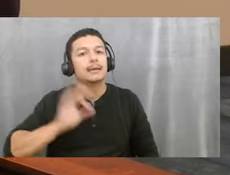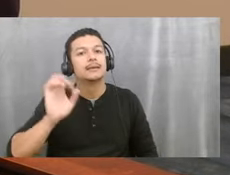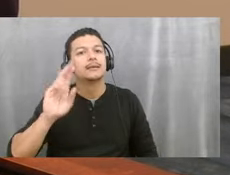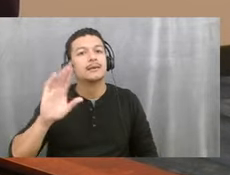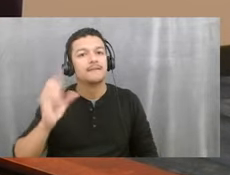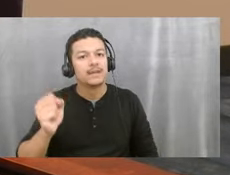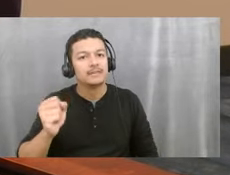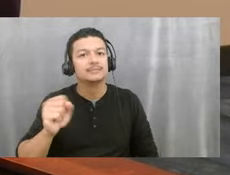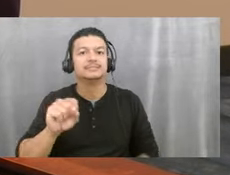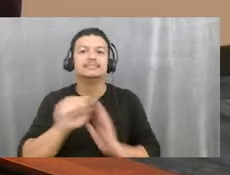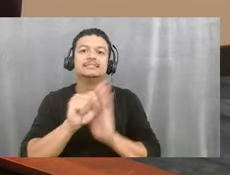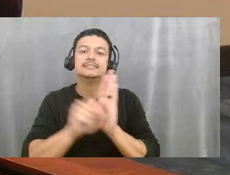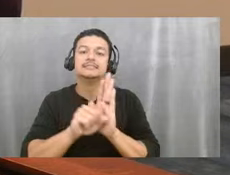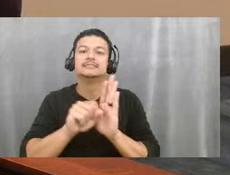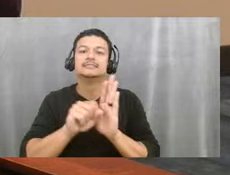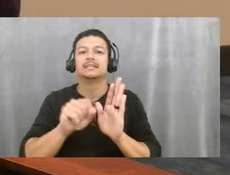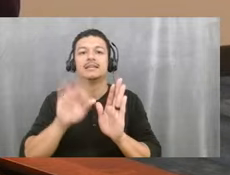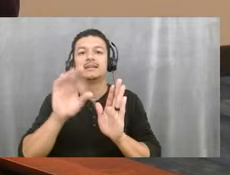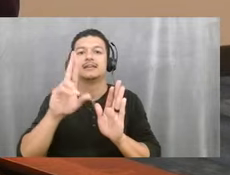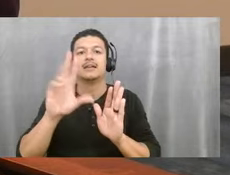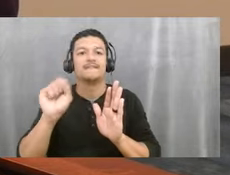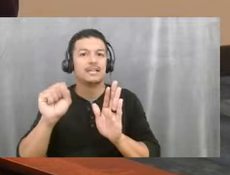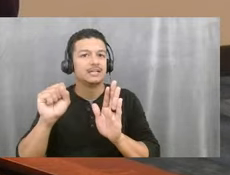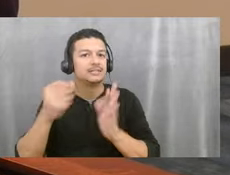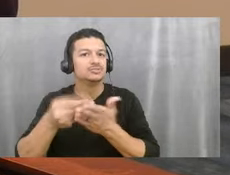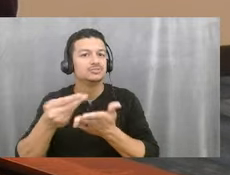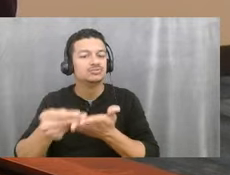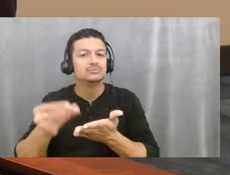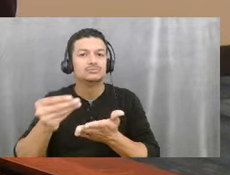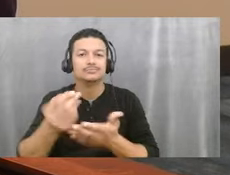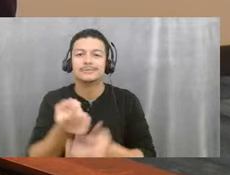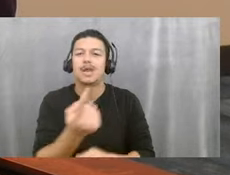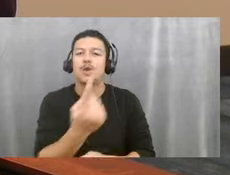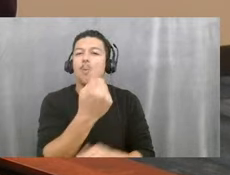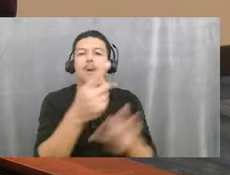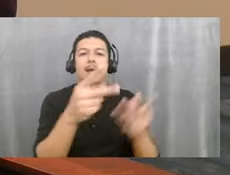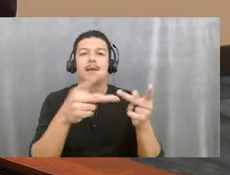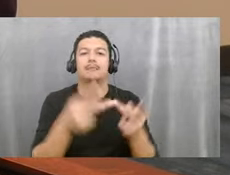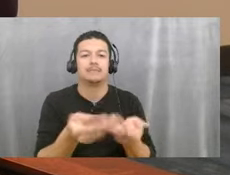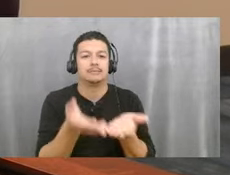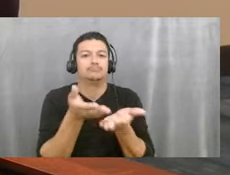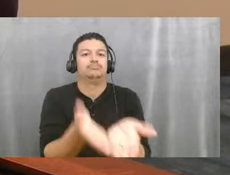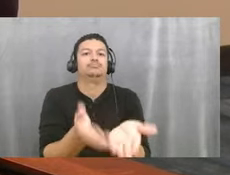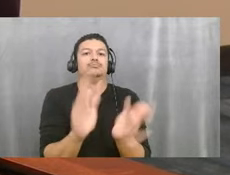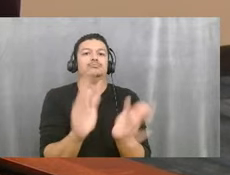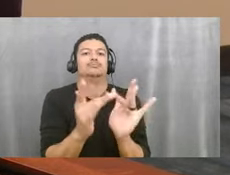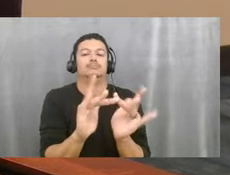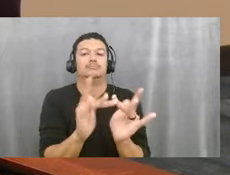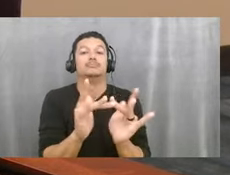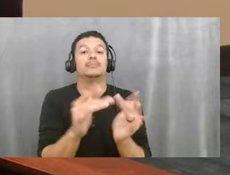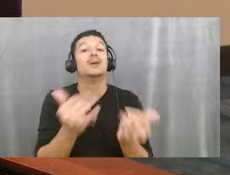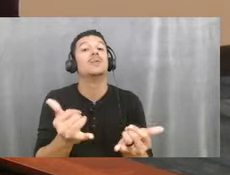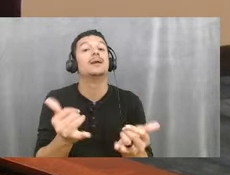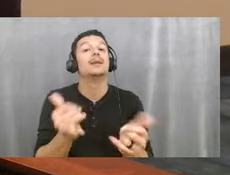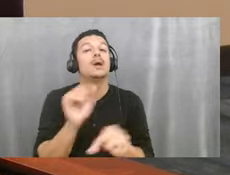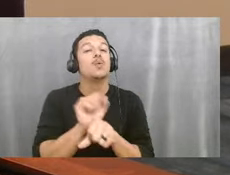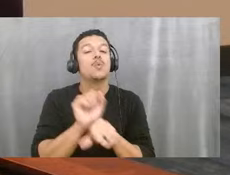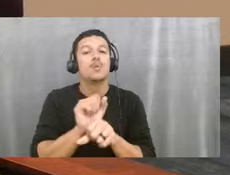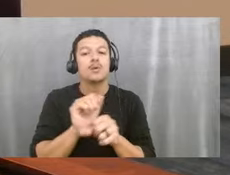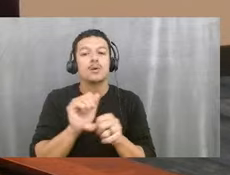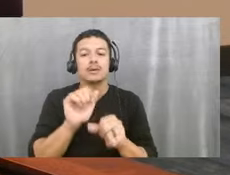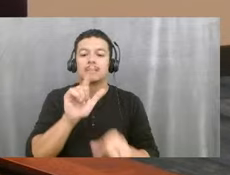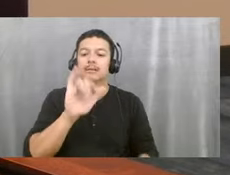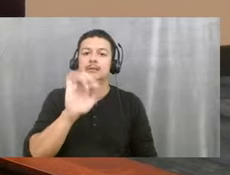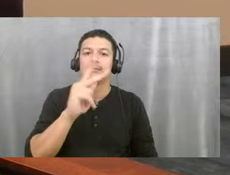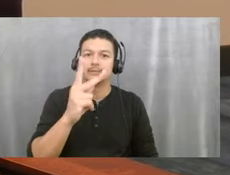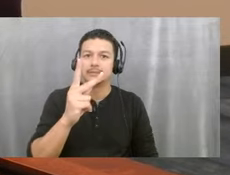does put it in one place for them. And right now we're working on making the, the like links clickable